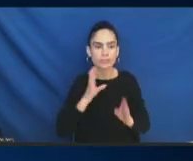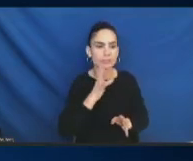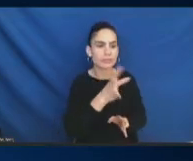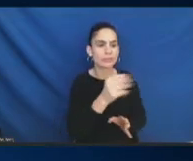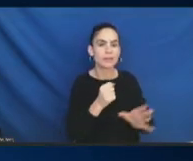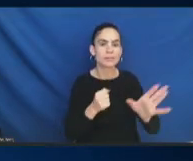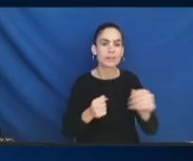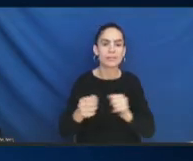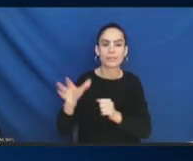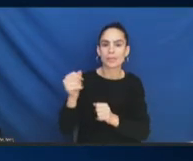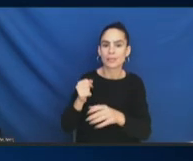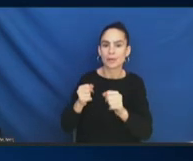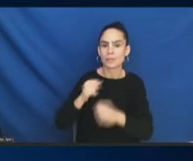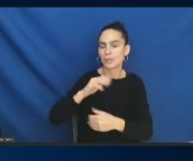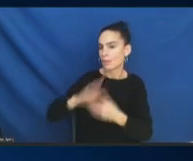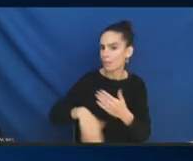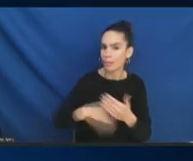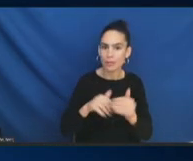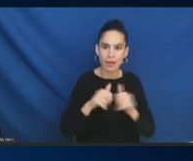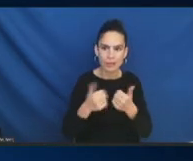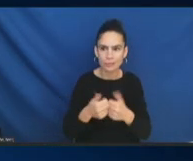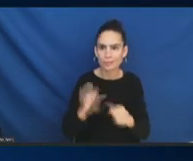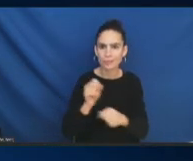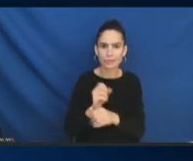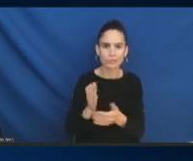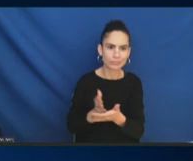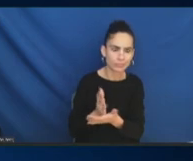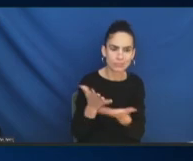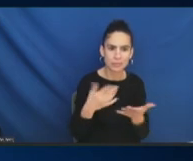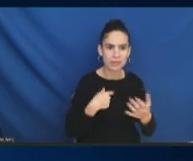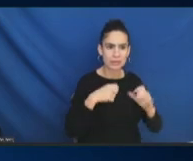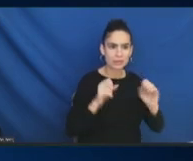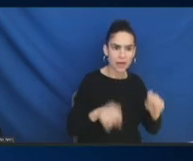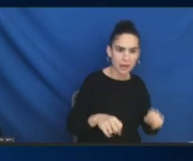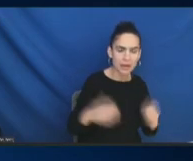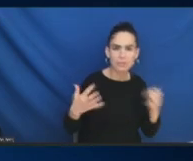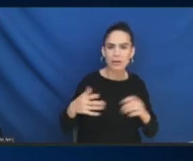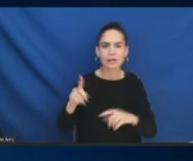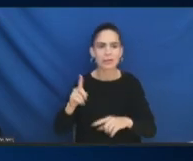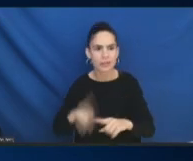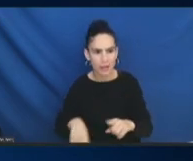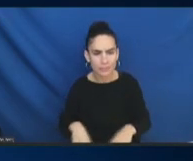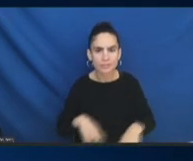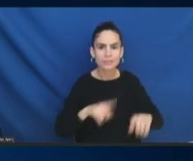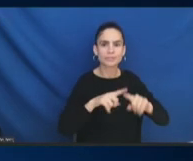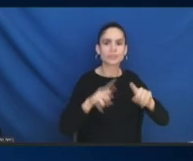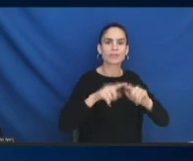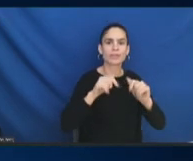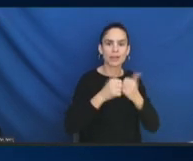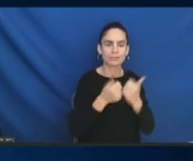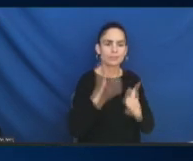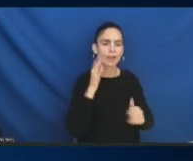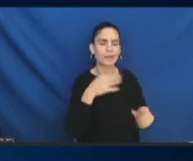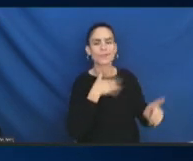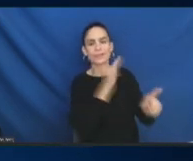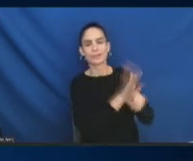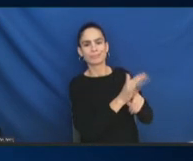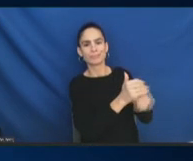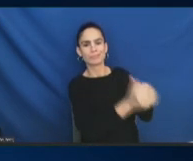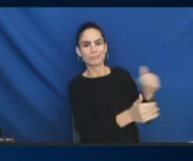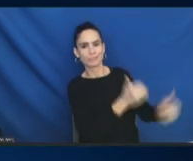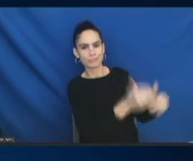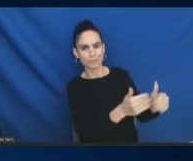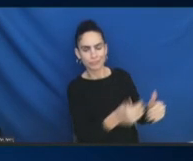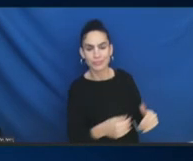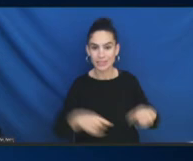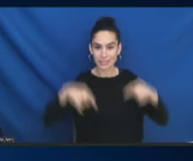and can't do. And, again, each of these agencies, you will have their own processes. But this is, this is the point of working with the interagency working group.